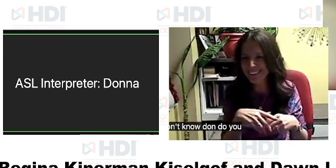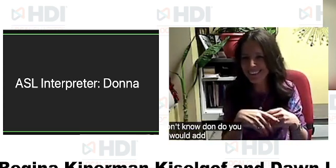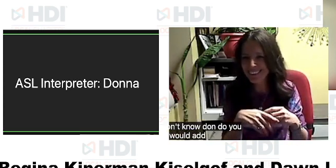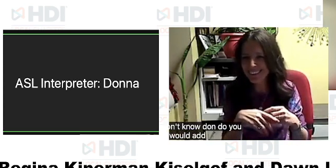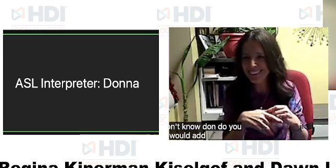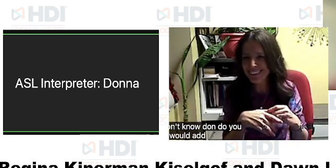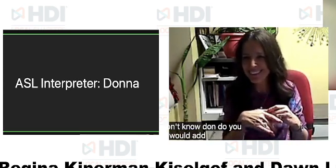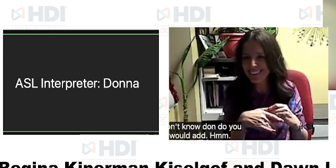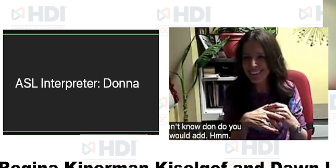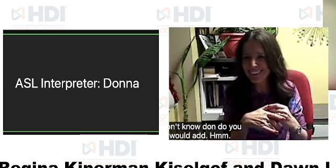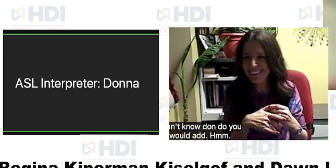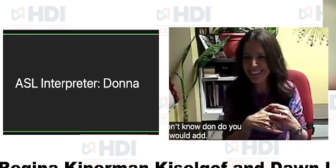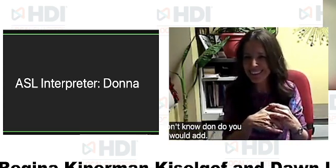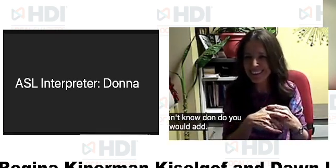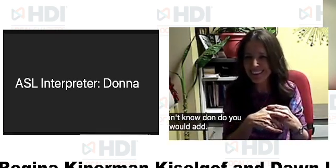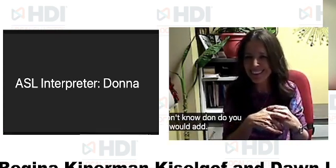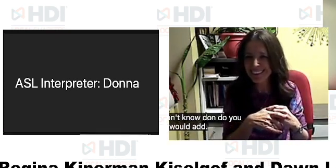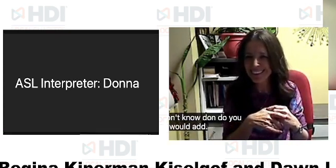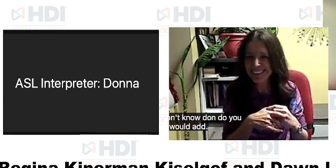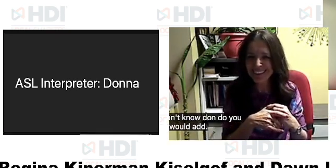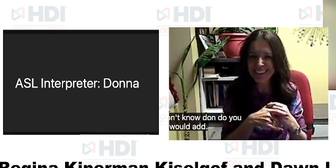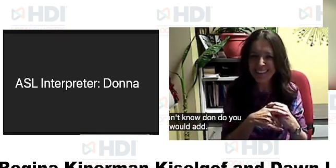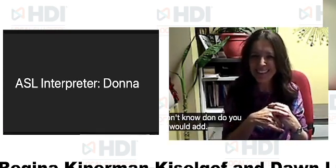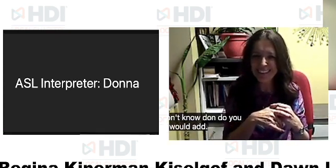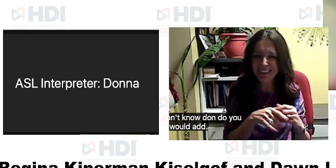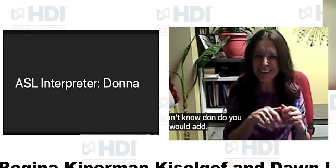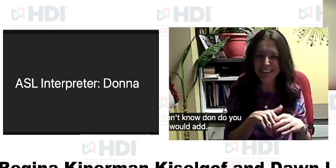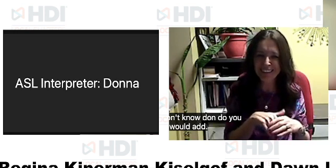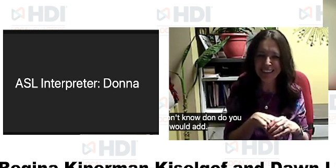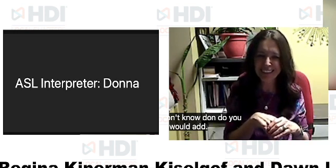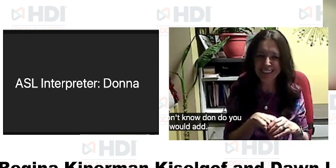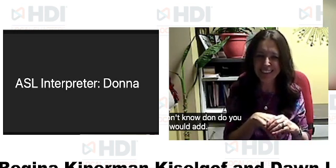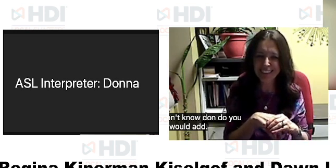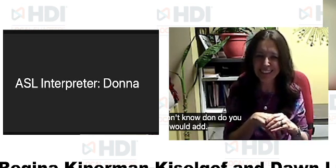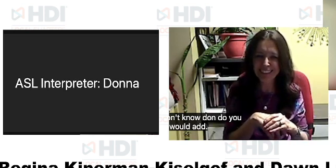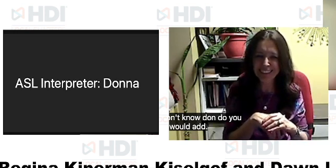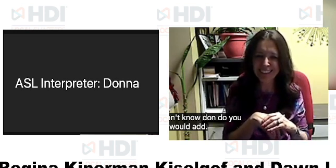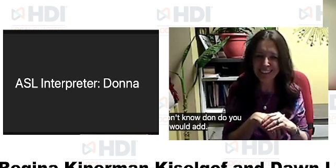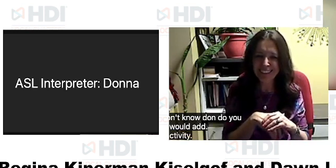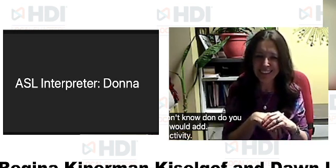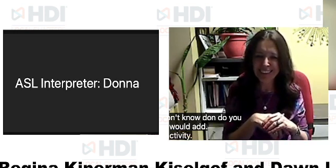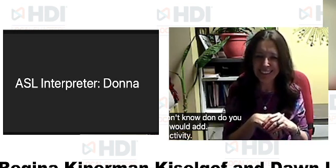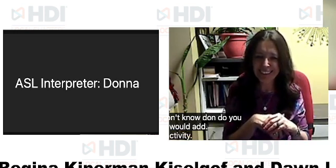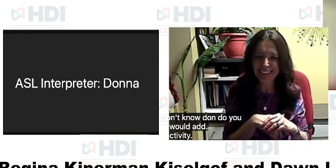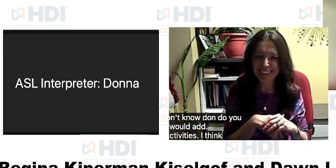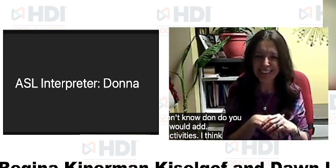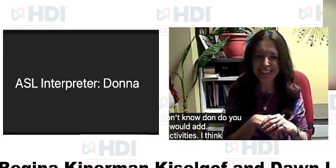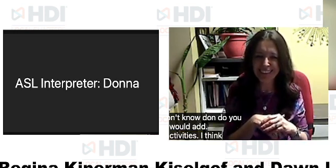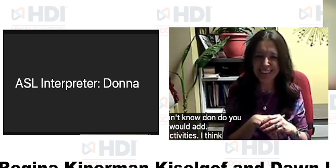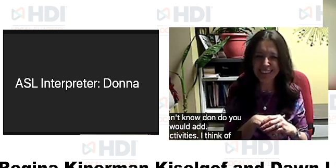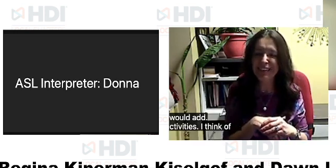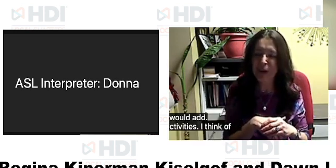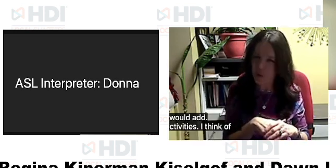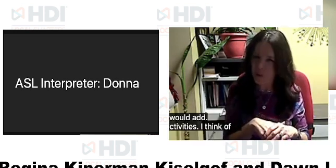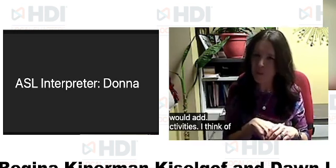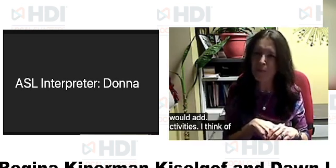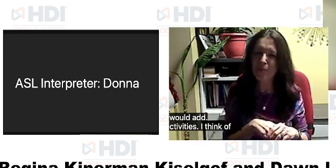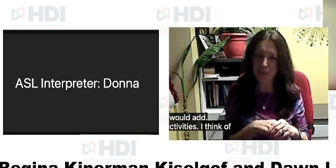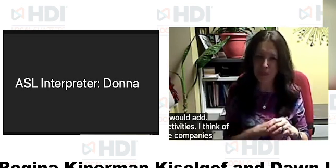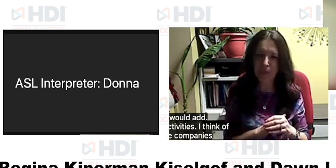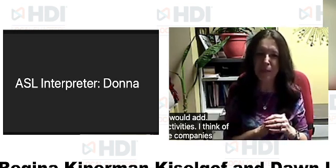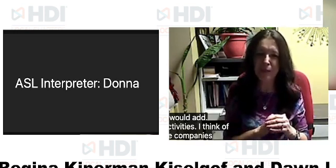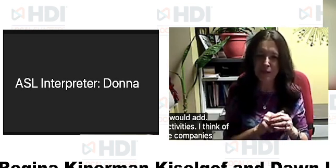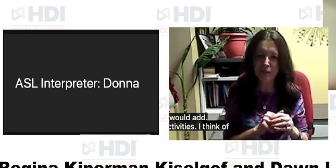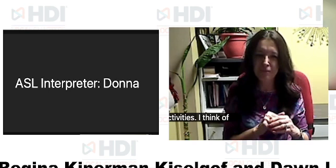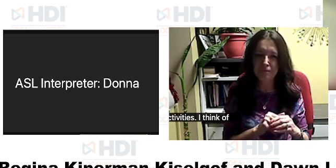really related to social activities i think of the internship programs some companies